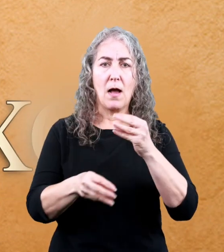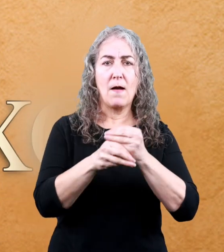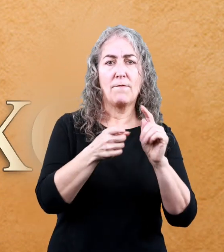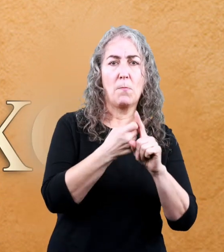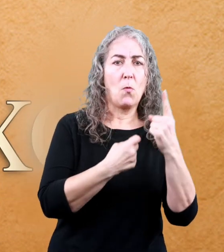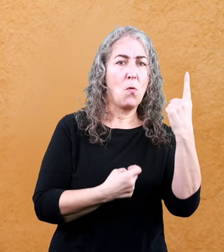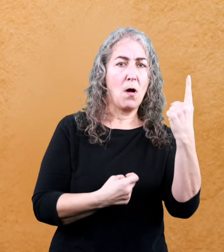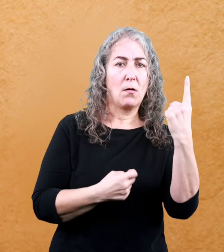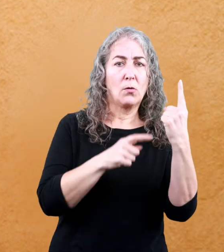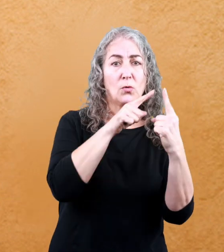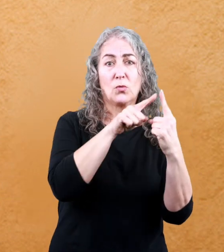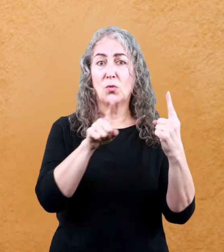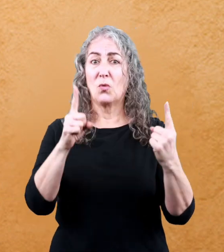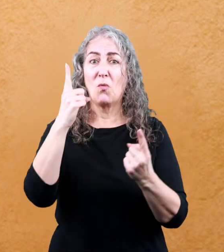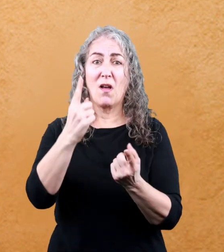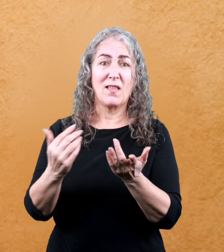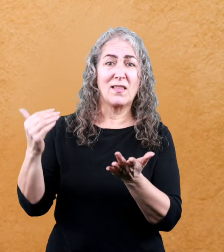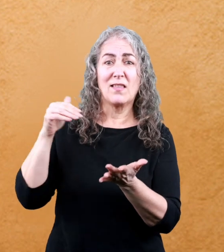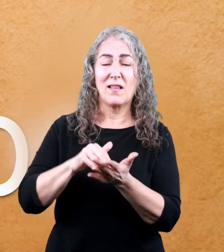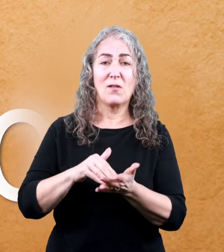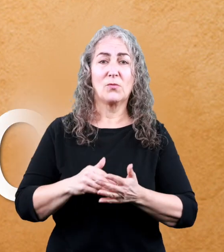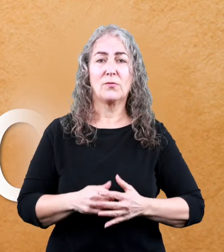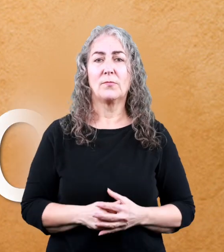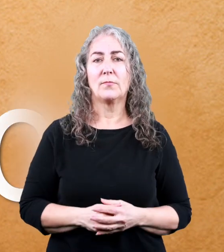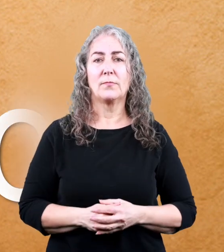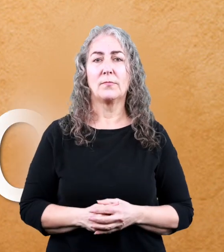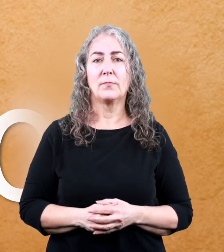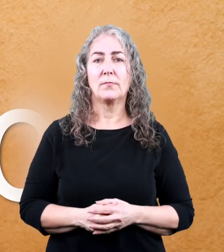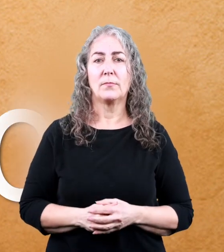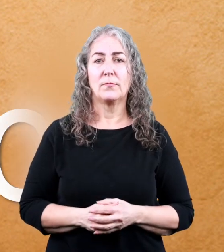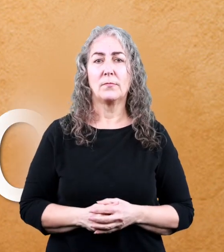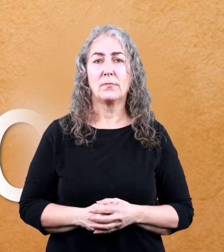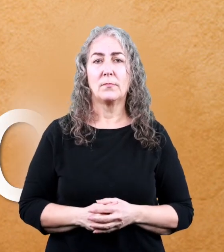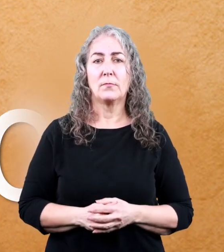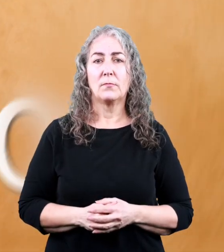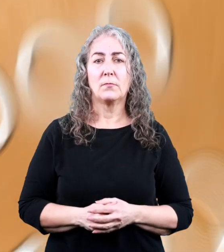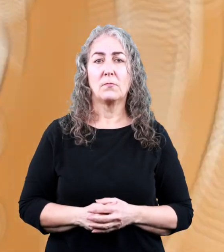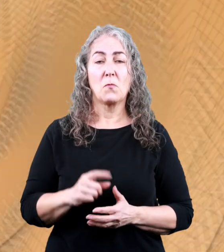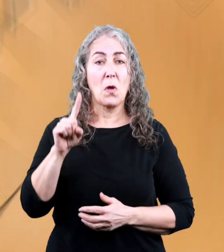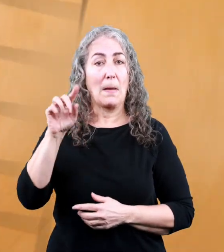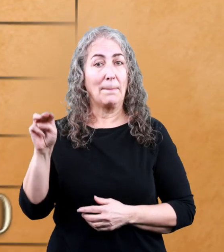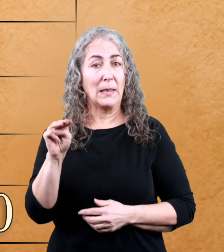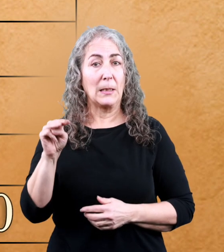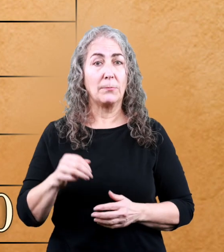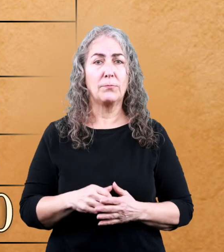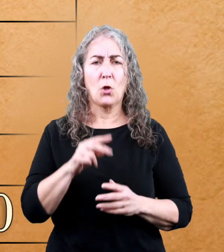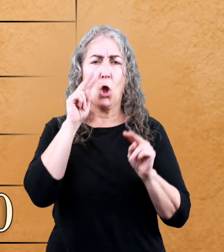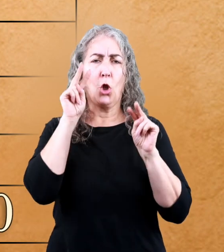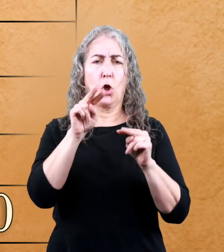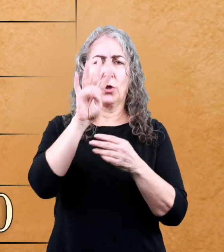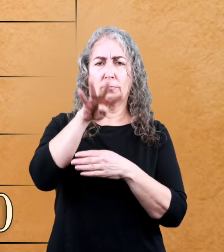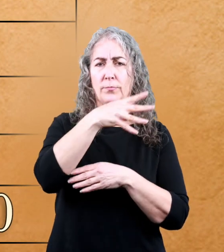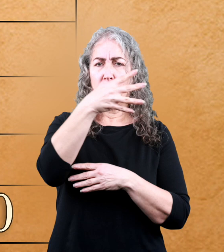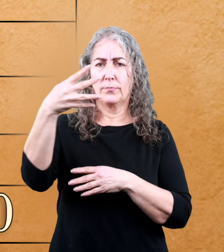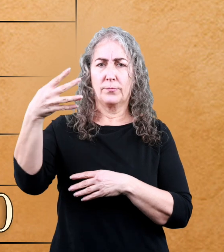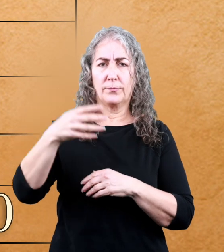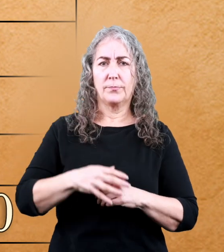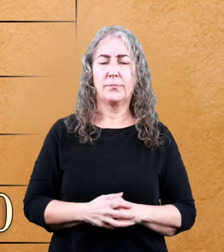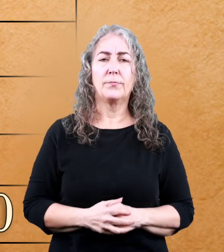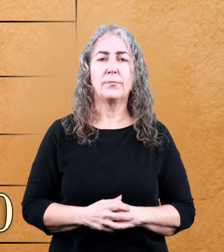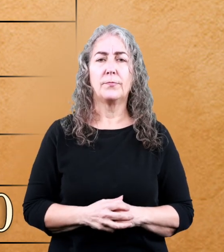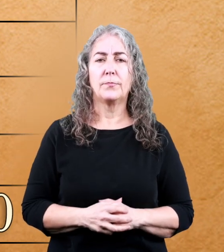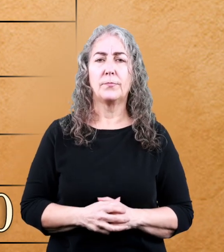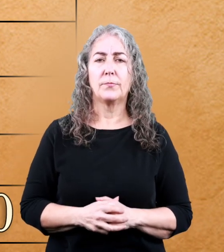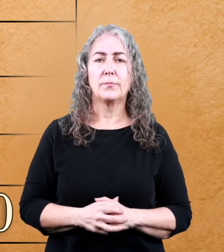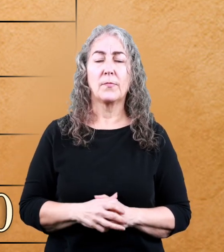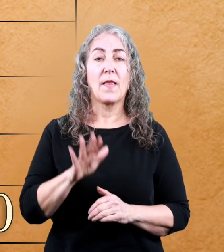any number from one to even one million! Take a look at this chart to see all